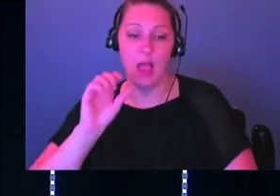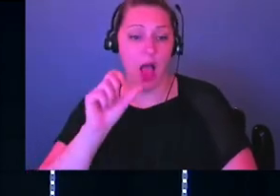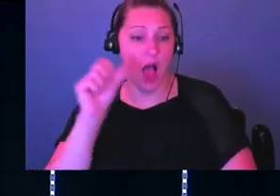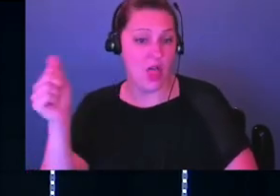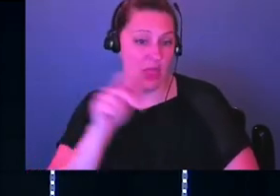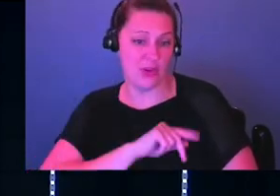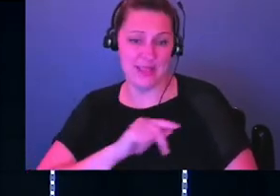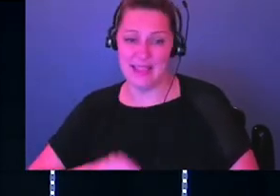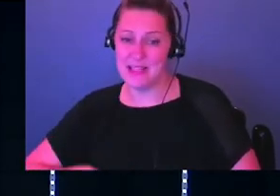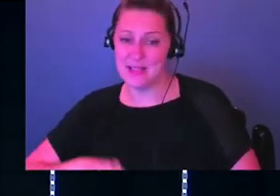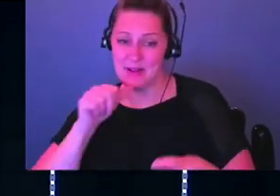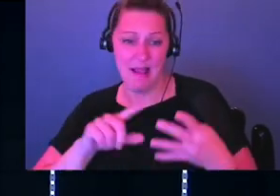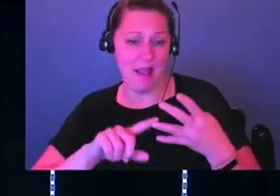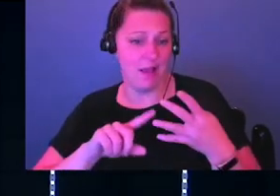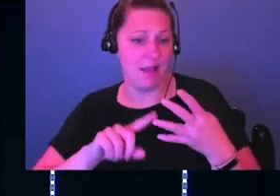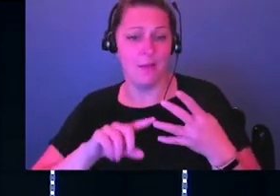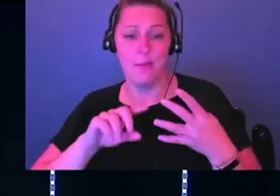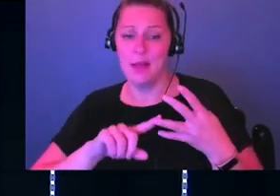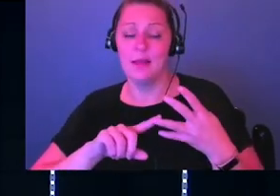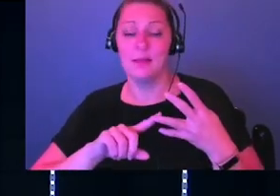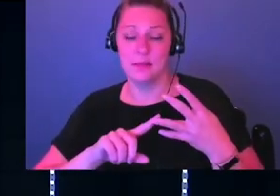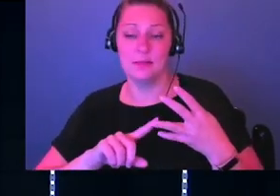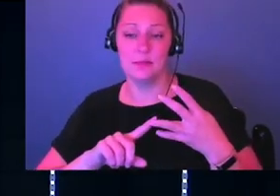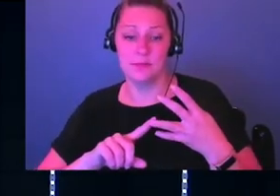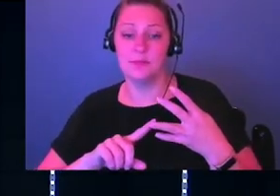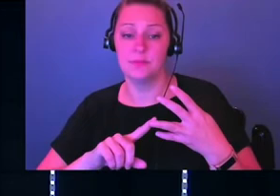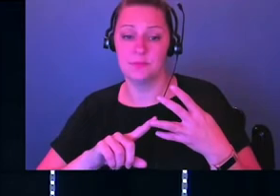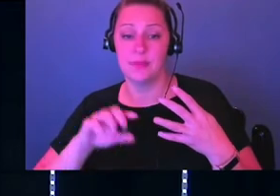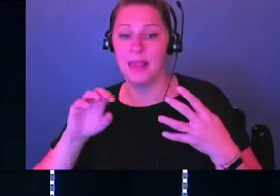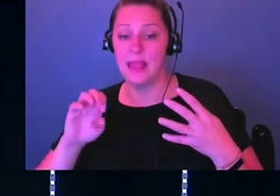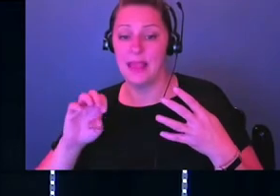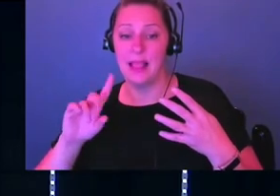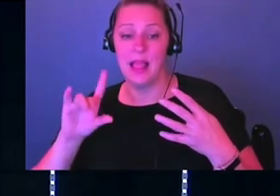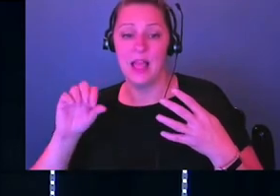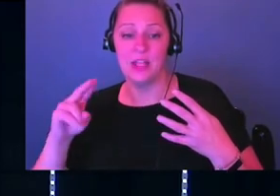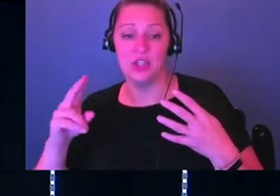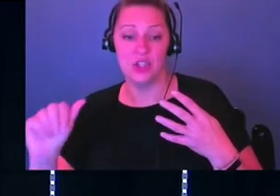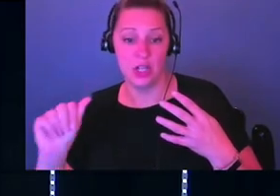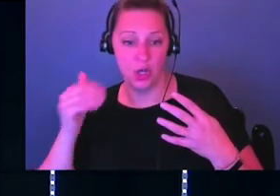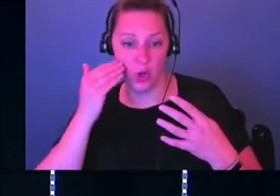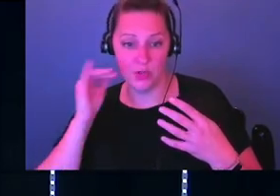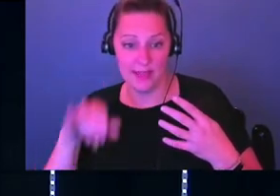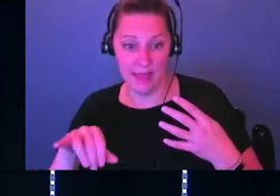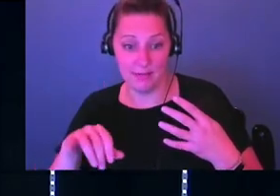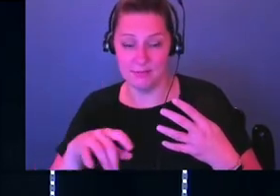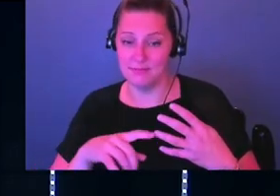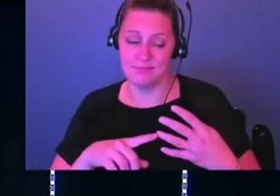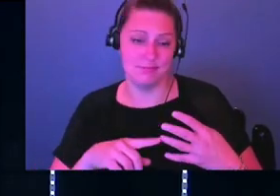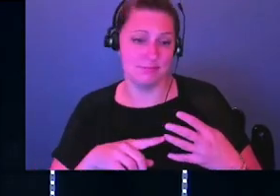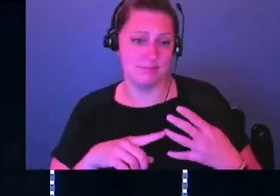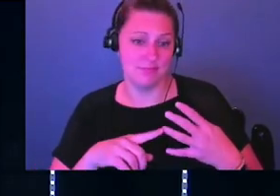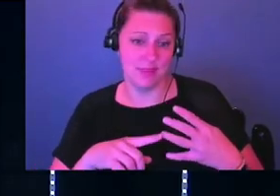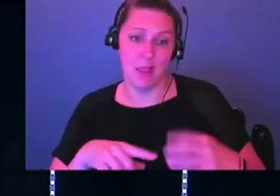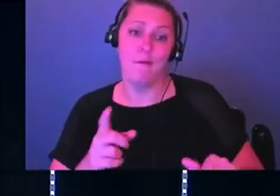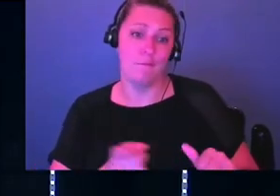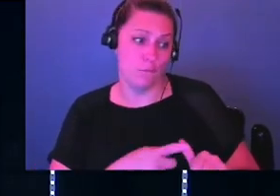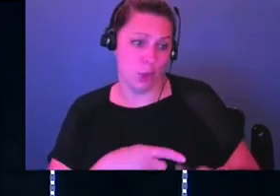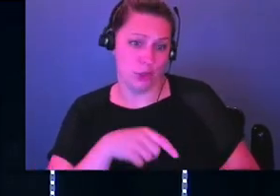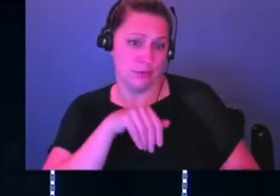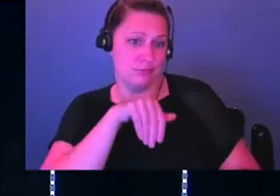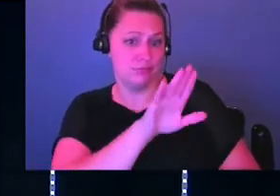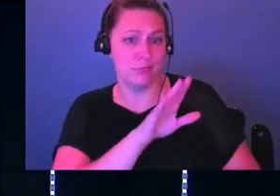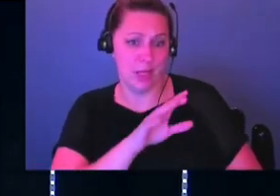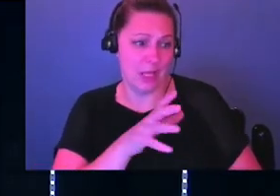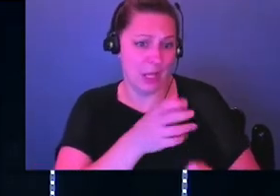as the king of Judah had done well. And so Elisha recognized that, knows that, and goes, hey, tell you the truth, man. It's like, first off, go get your own